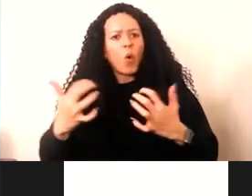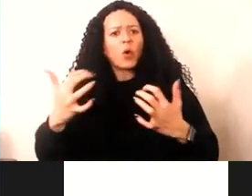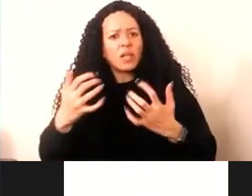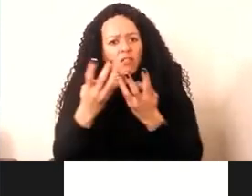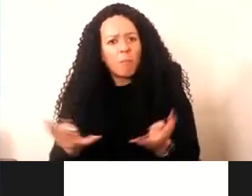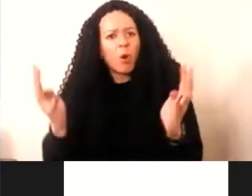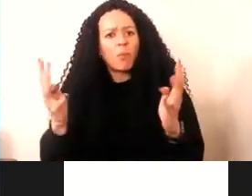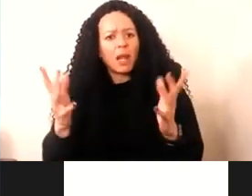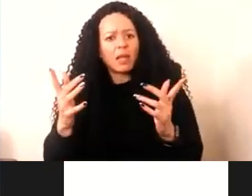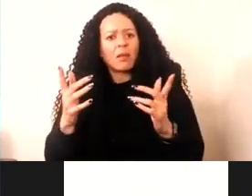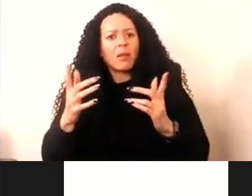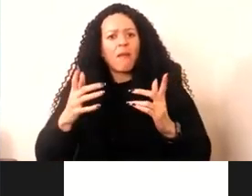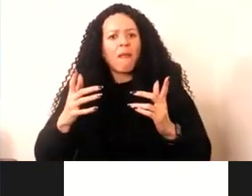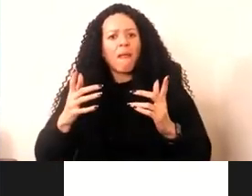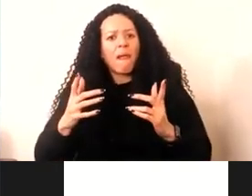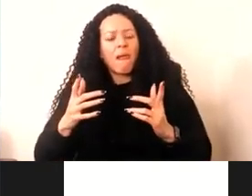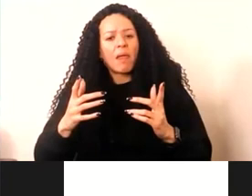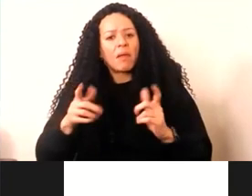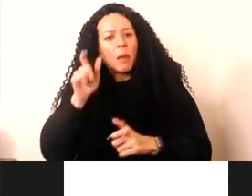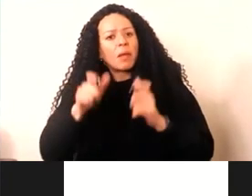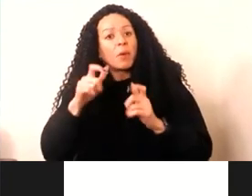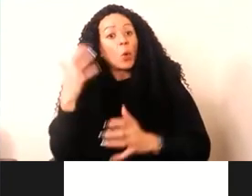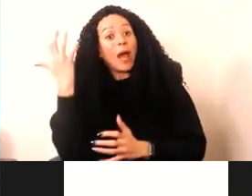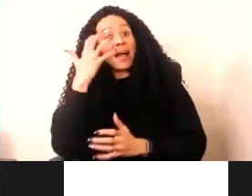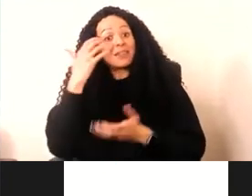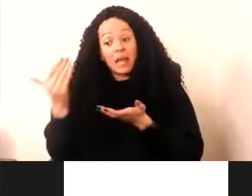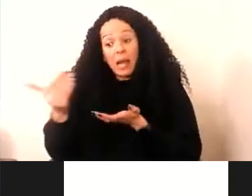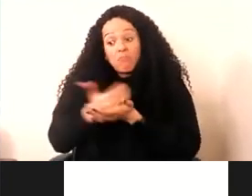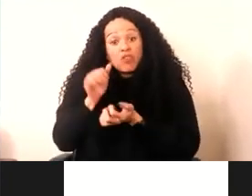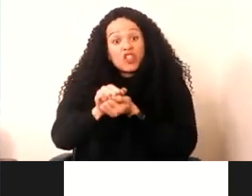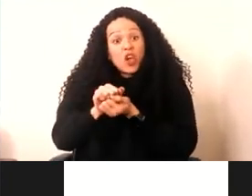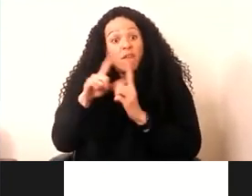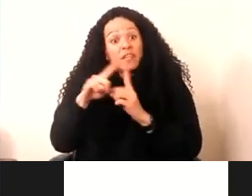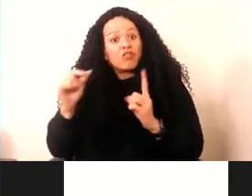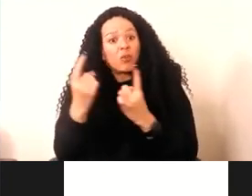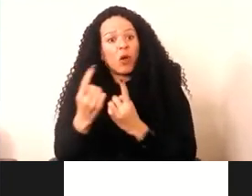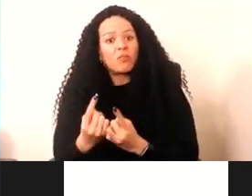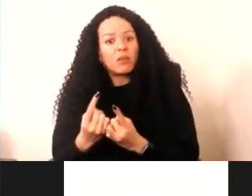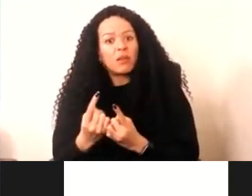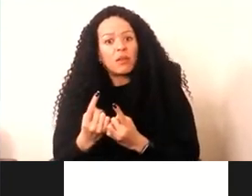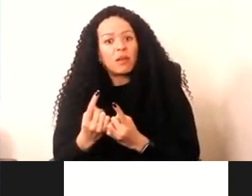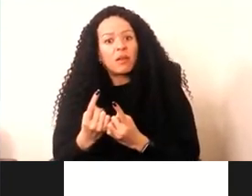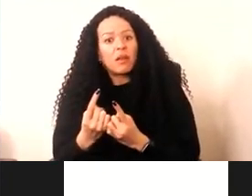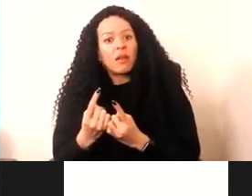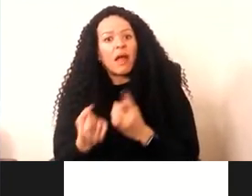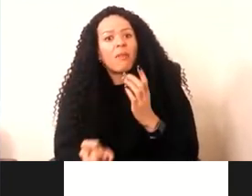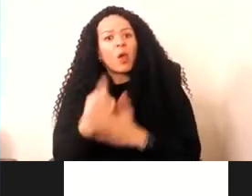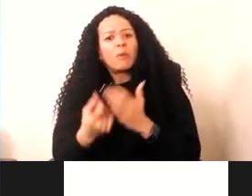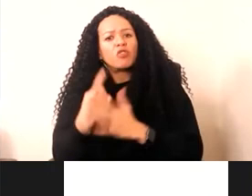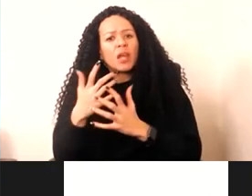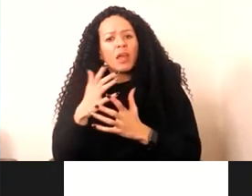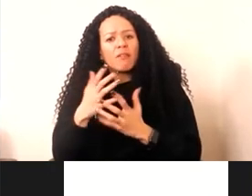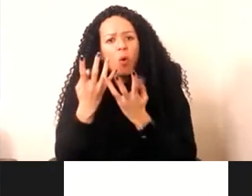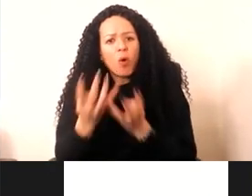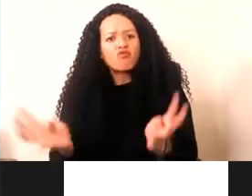and amateur or accidentally preserved digital objects and the opportunity for crowdsourced collections. Yeah, so I mean, we